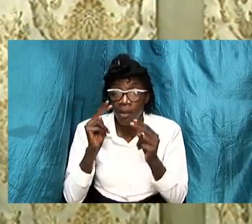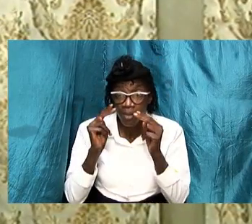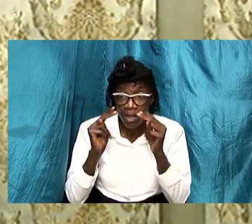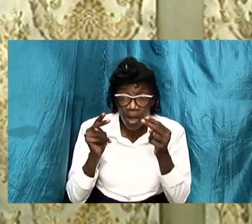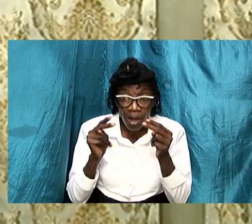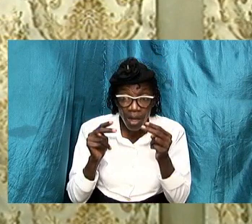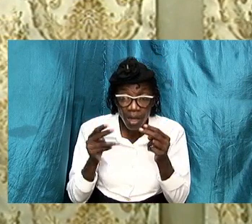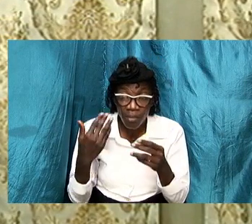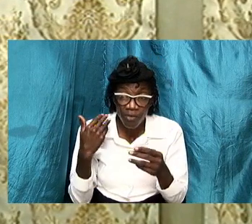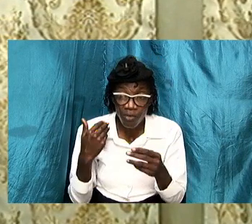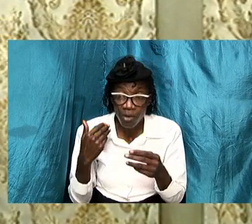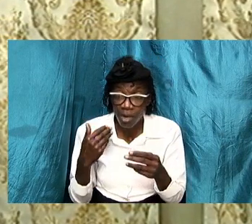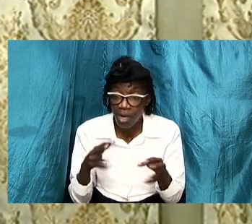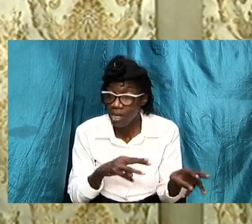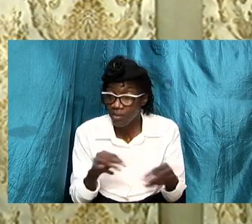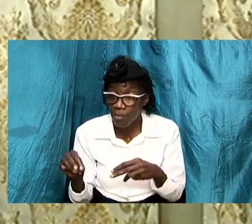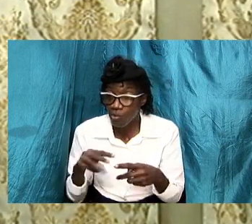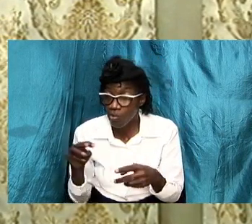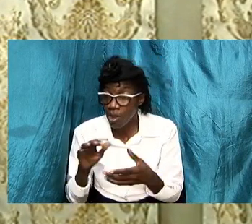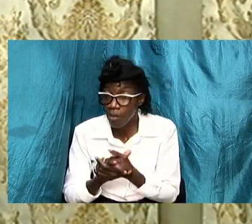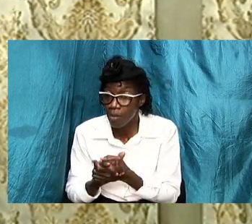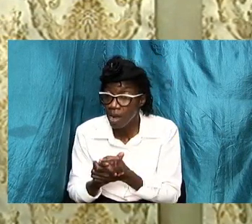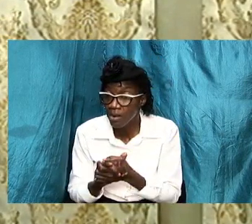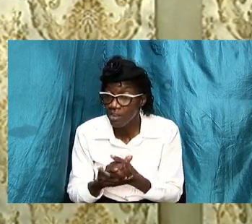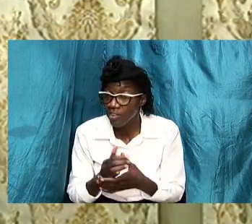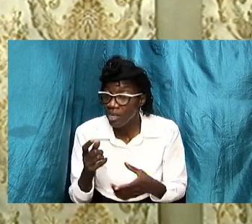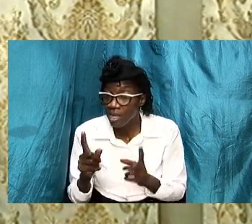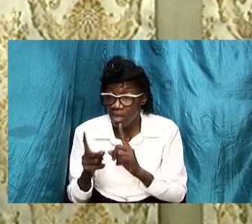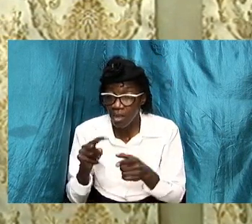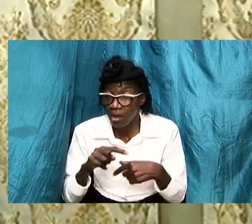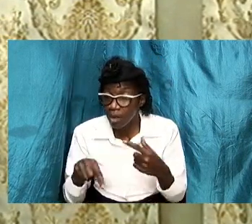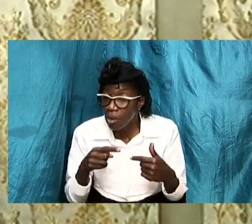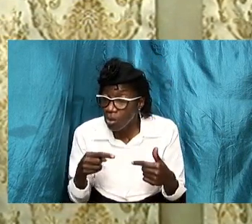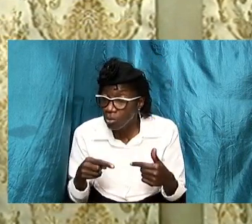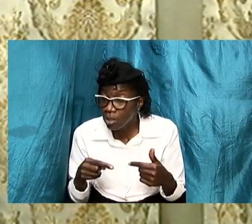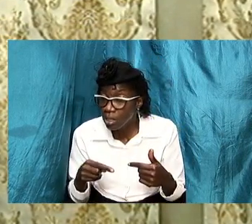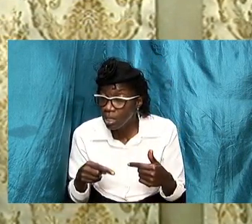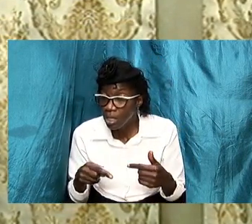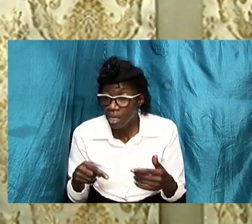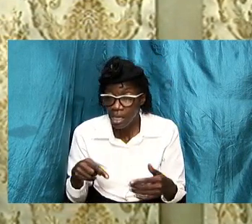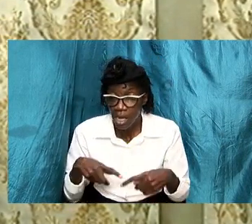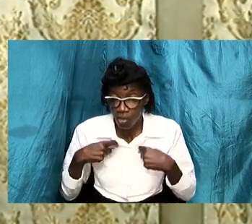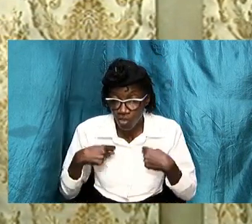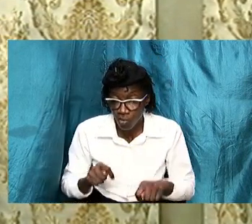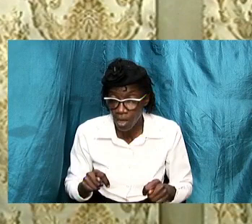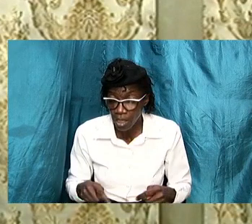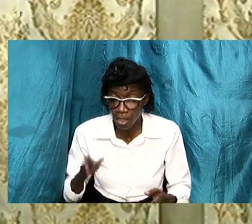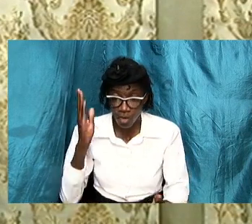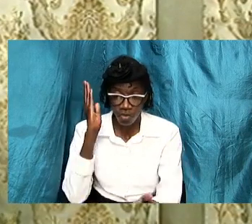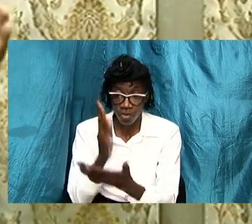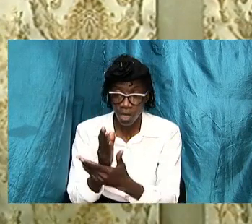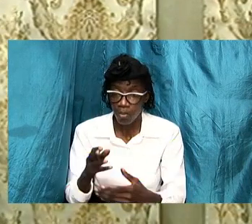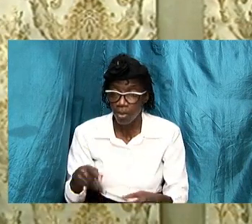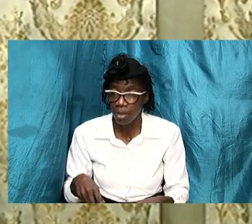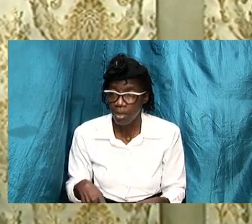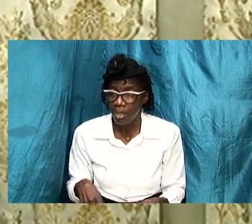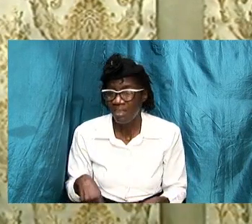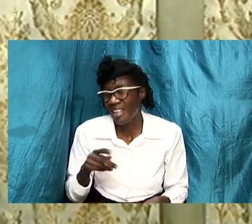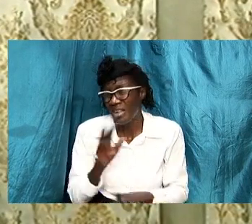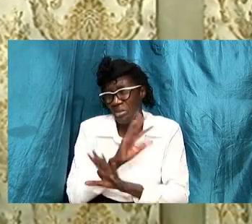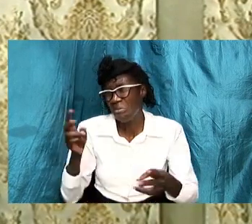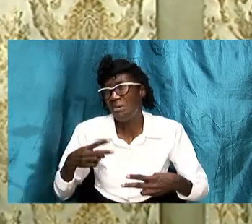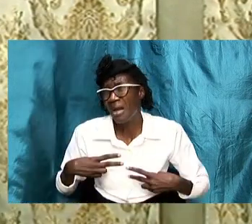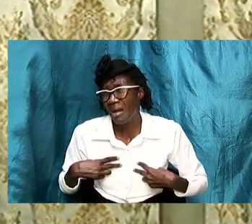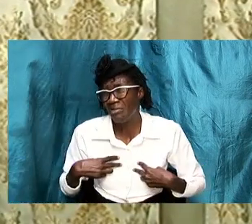where marriages are concerned they are they are trying to annul marriage to say that you don't have to get married